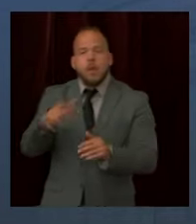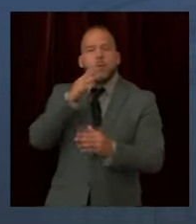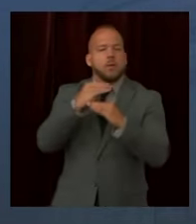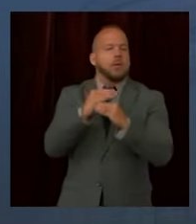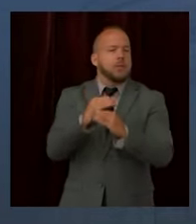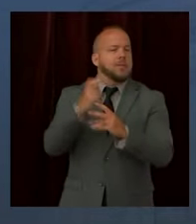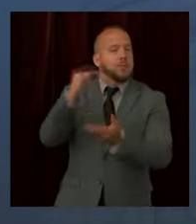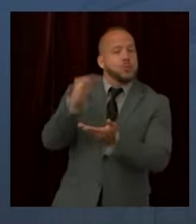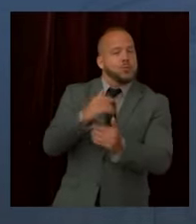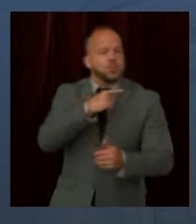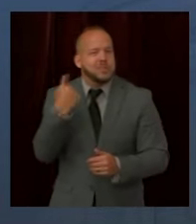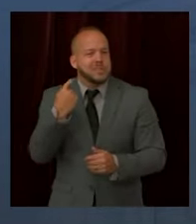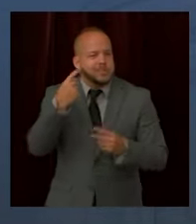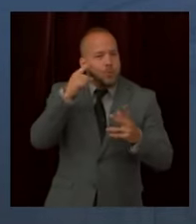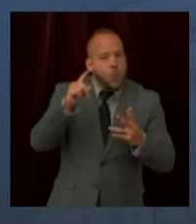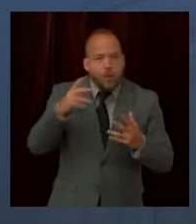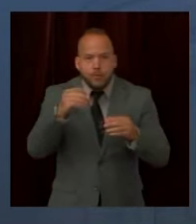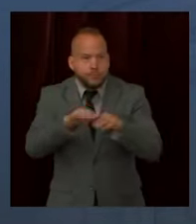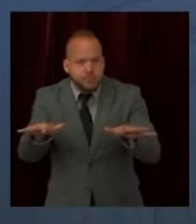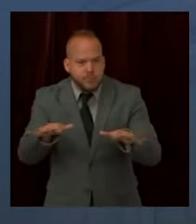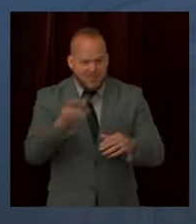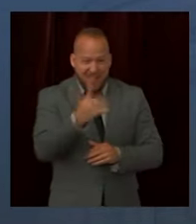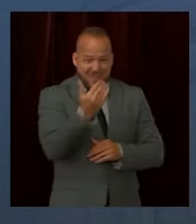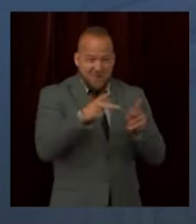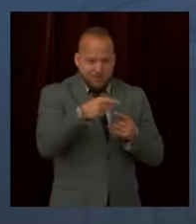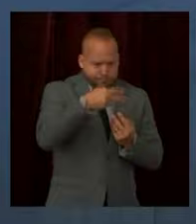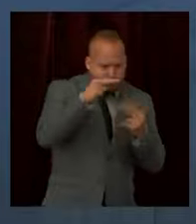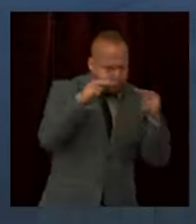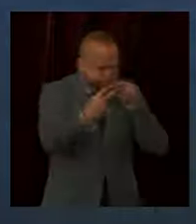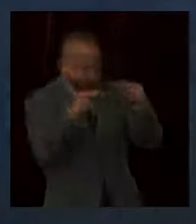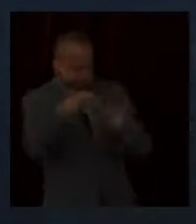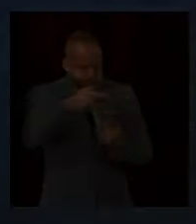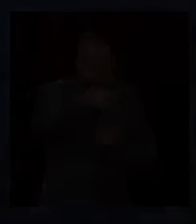group of people that can reside and travel and work together.